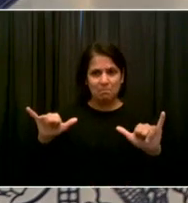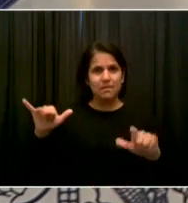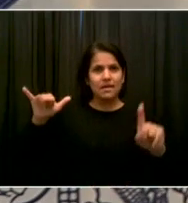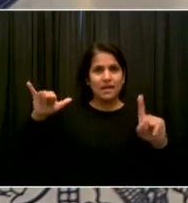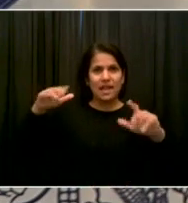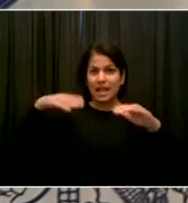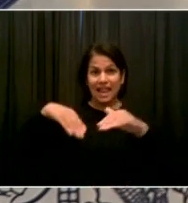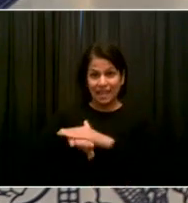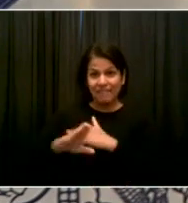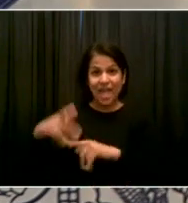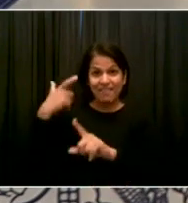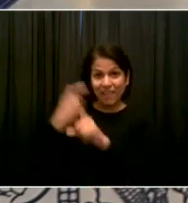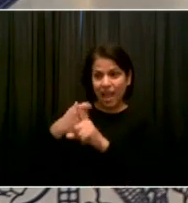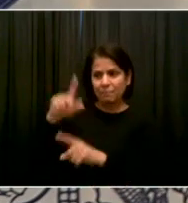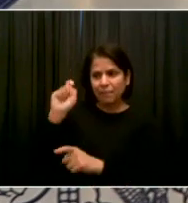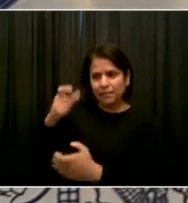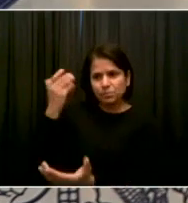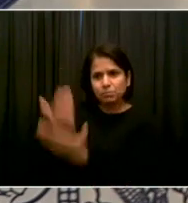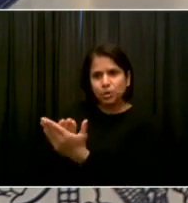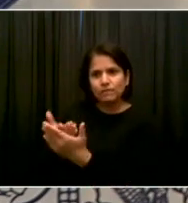on fully vaccinated.